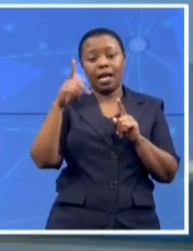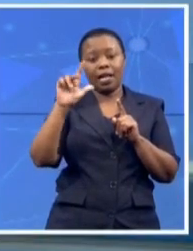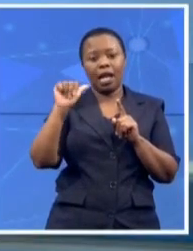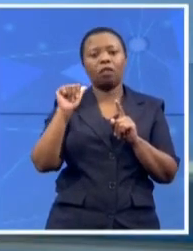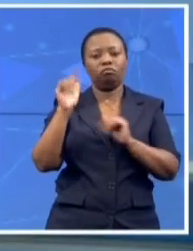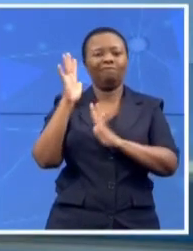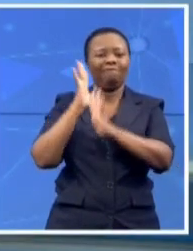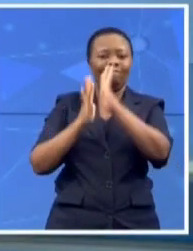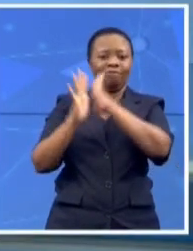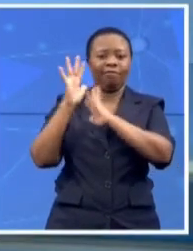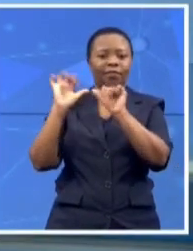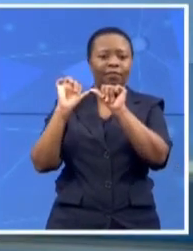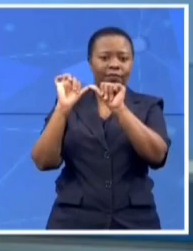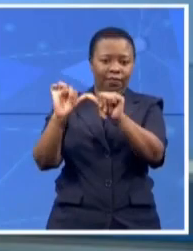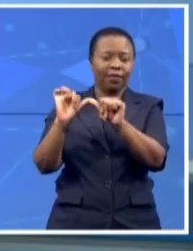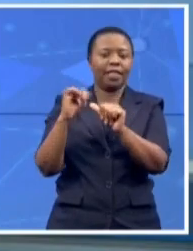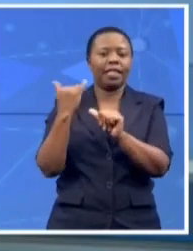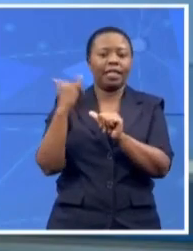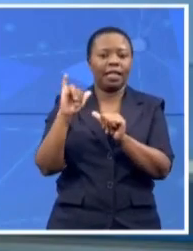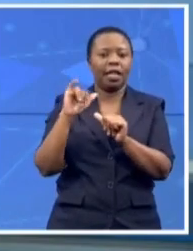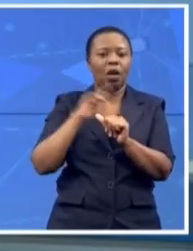address by State President Cyril Roma Posa.